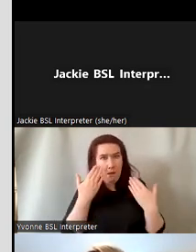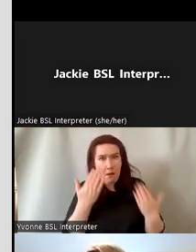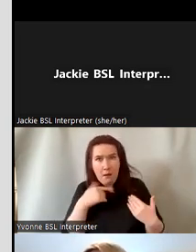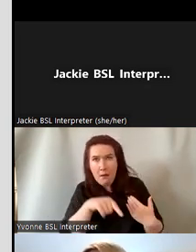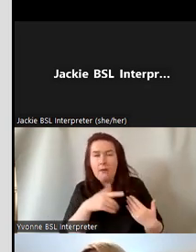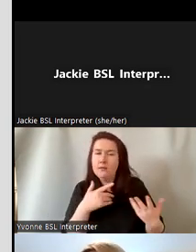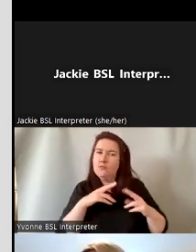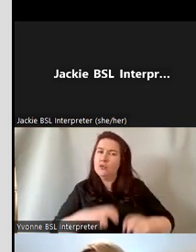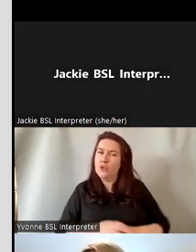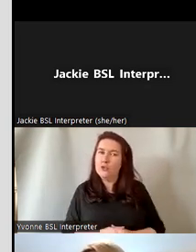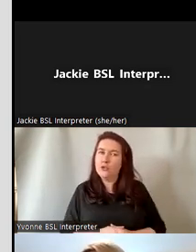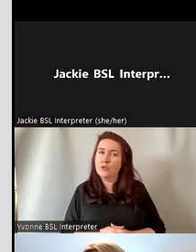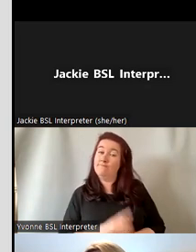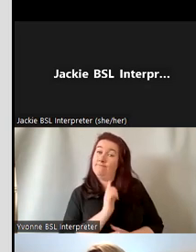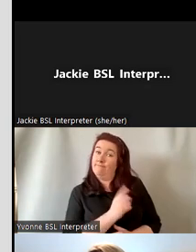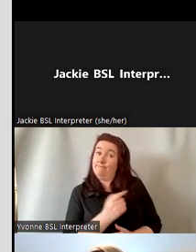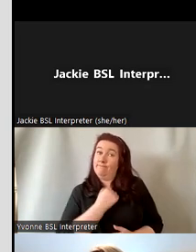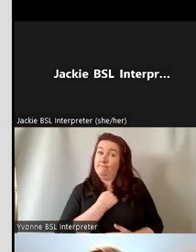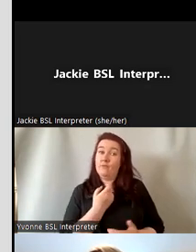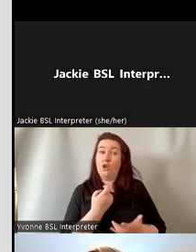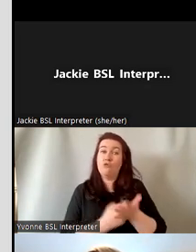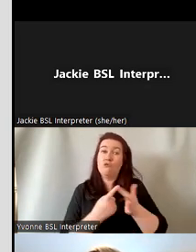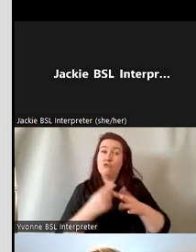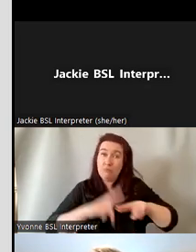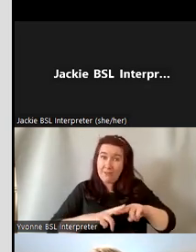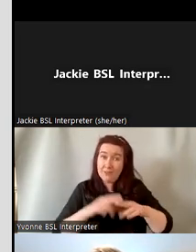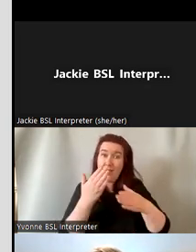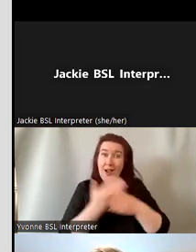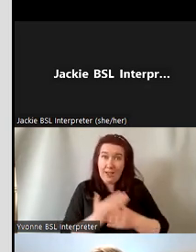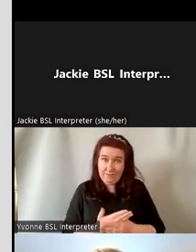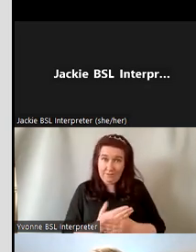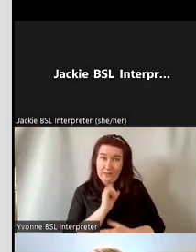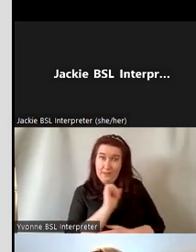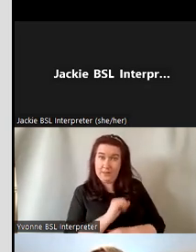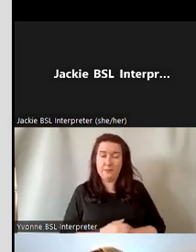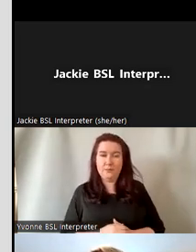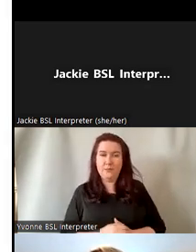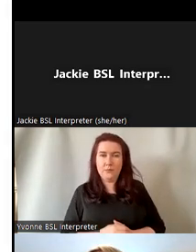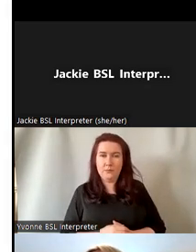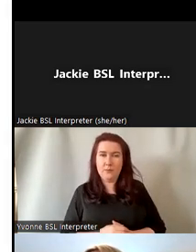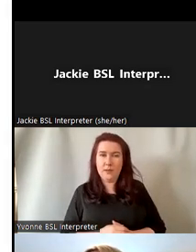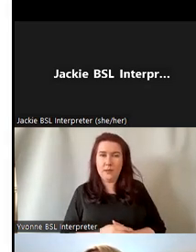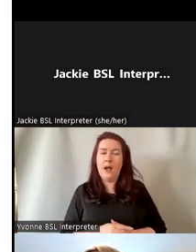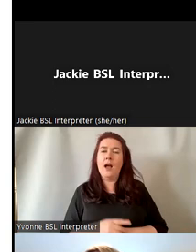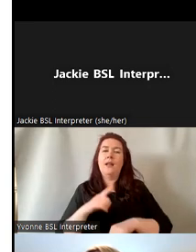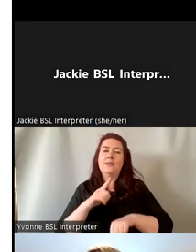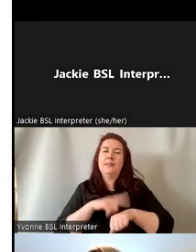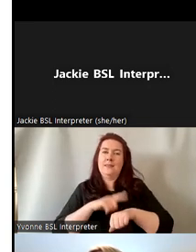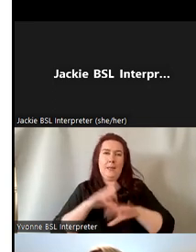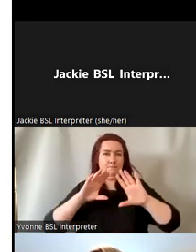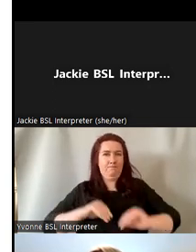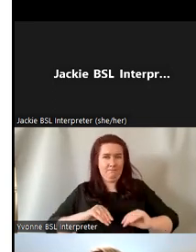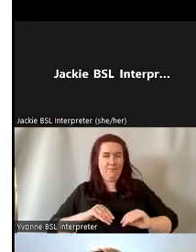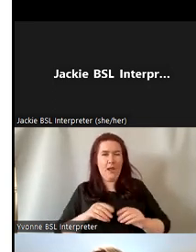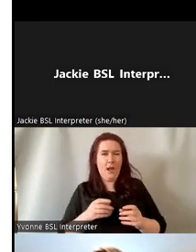that's our um reference archive so with time up i've hope i've given you a little bit of an insight into